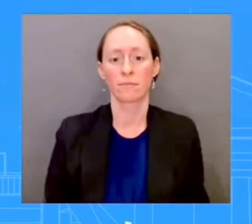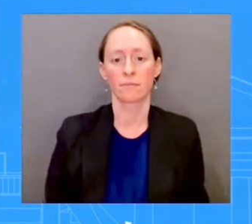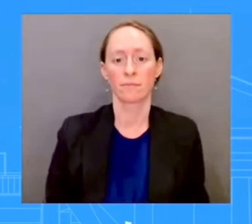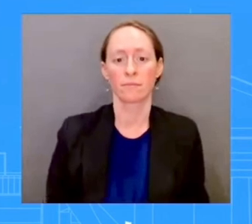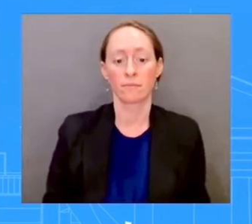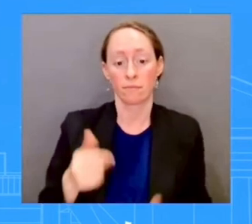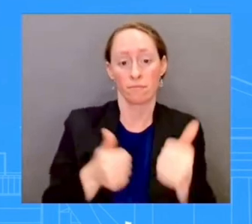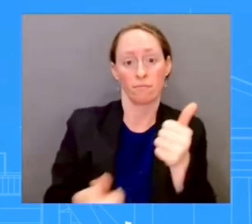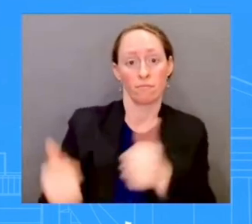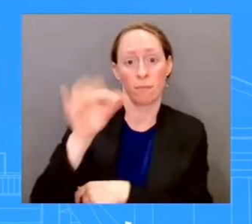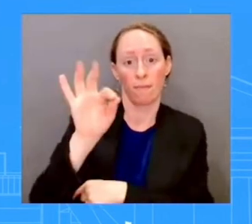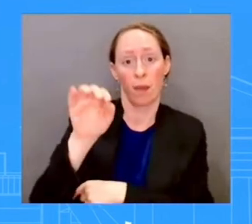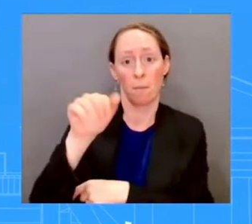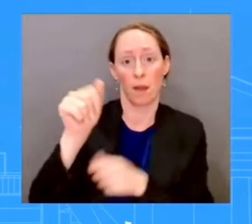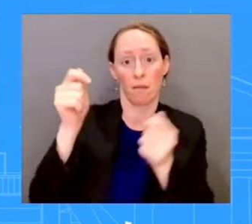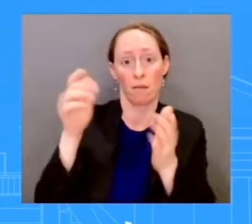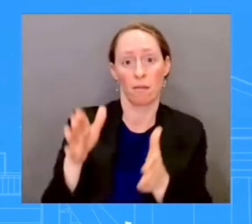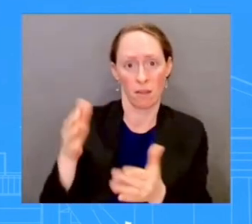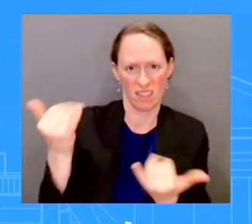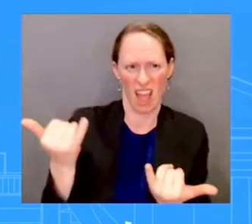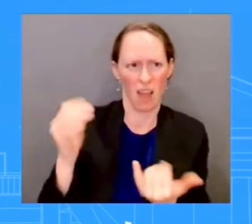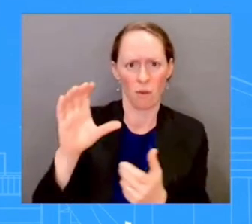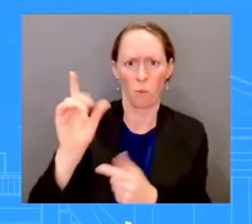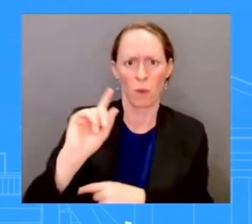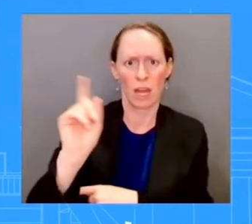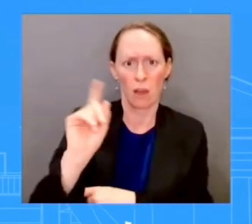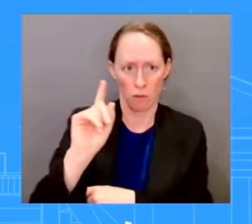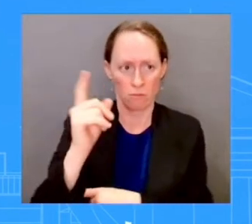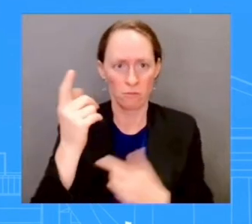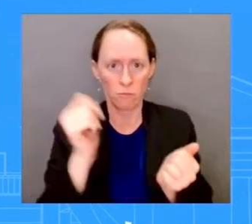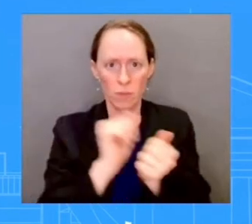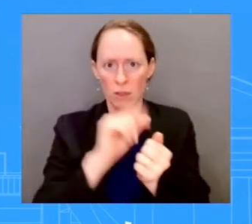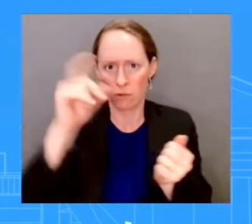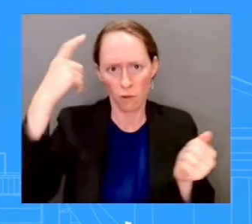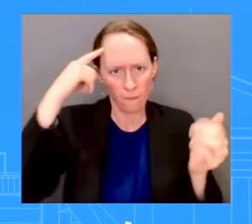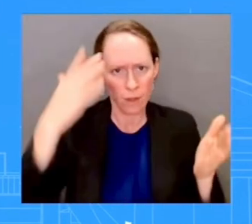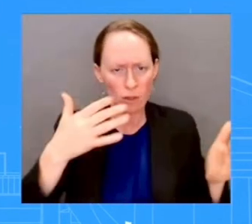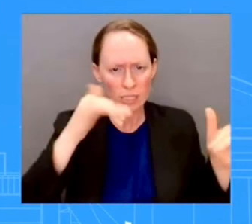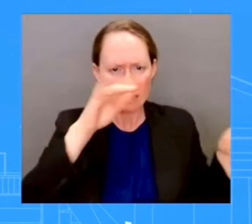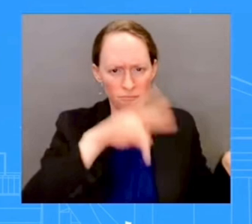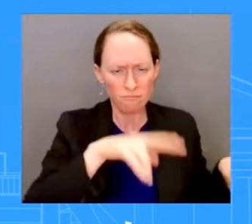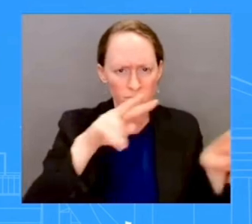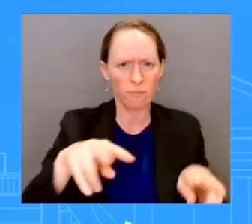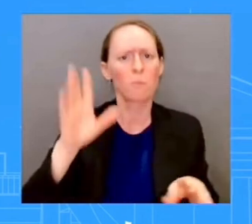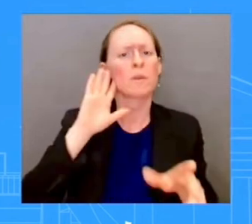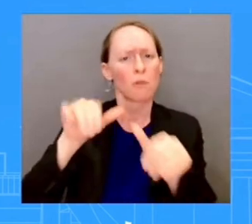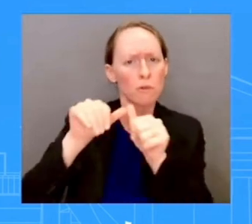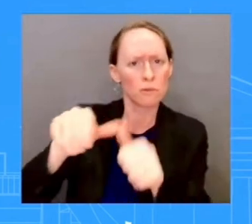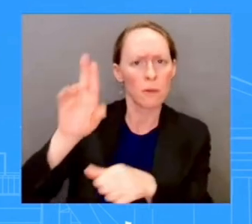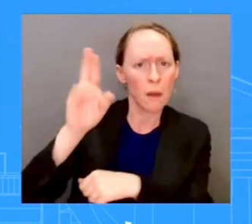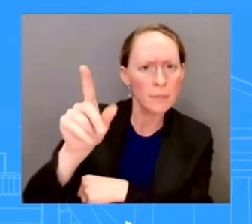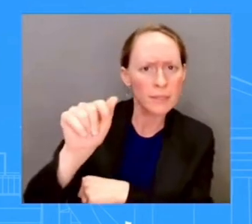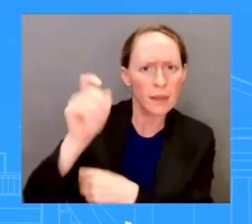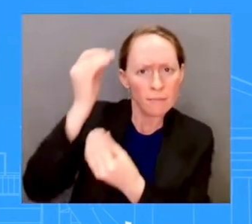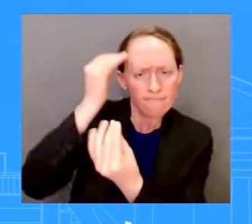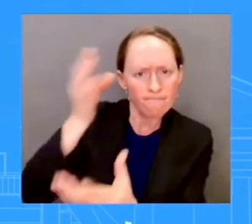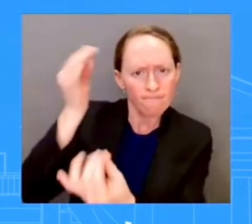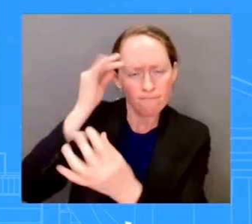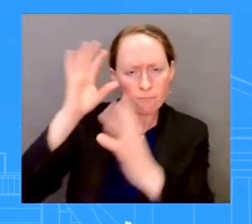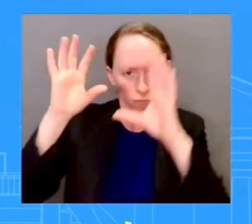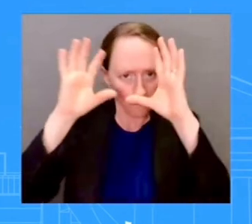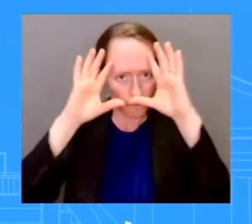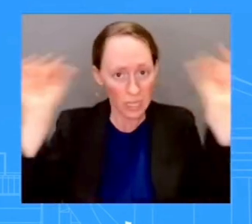House team. The administration will stand with the impacted communities every step of the way, as we have for the past two years,